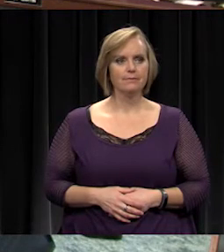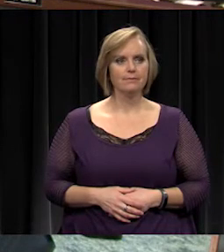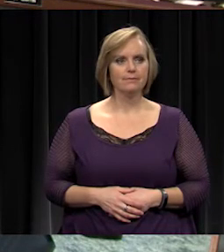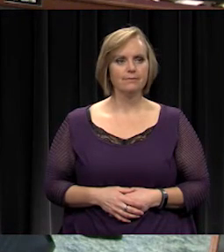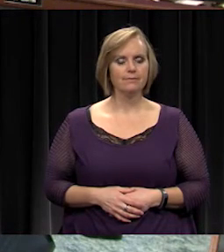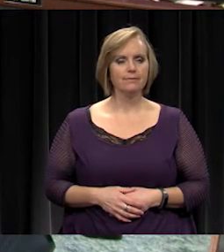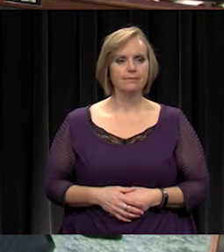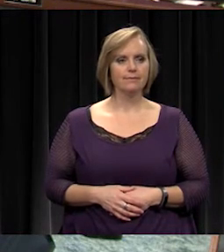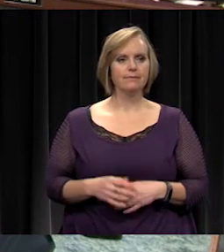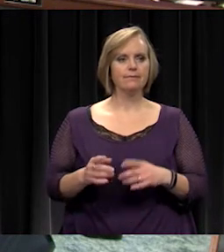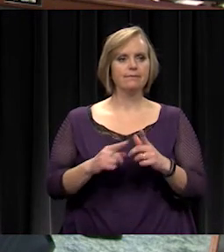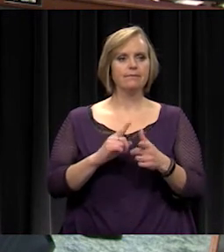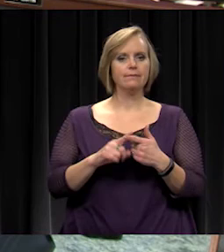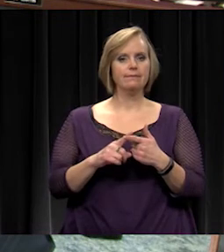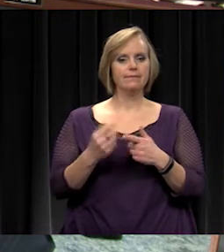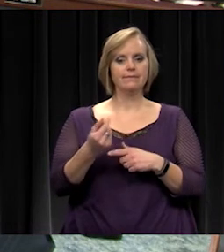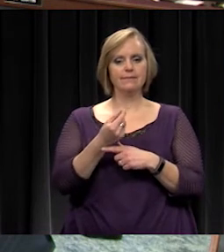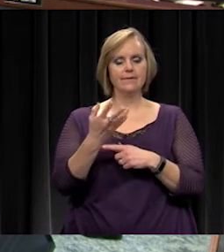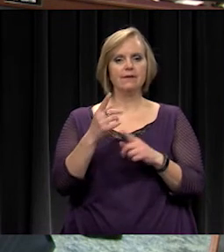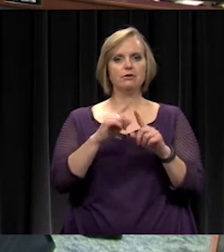And then several different trips.